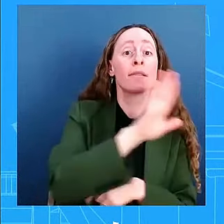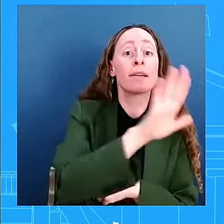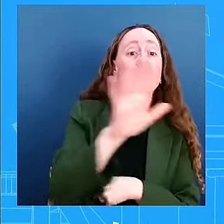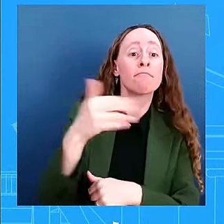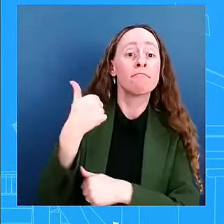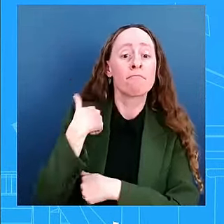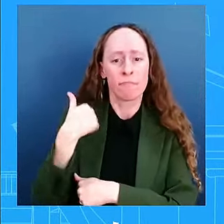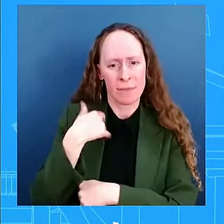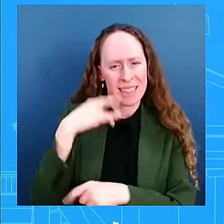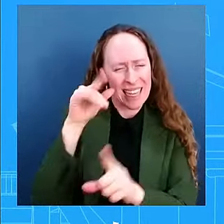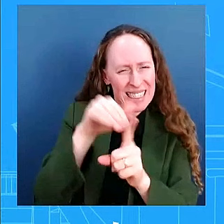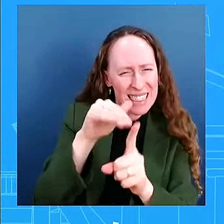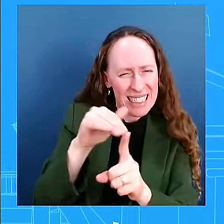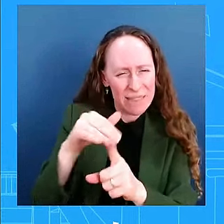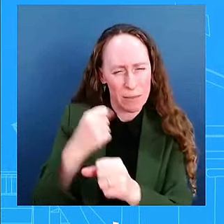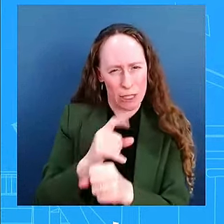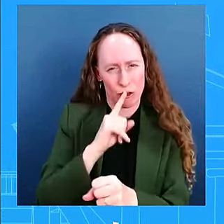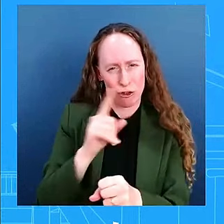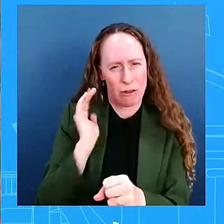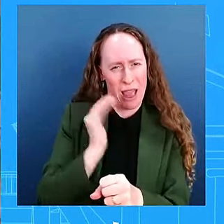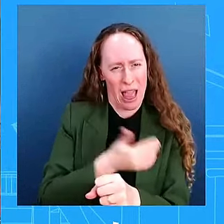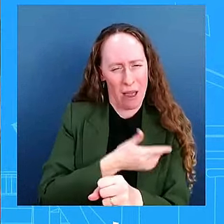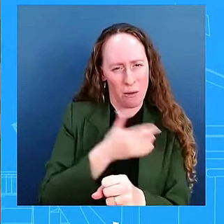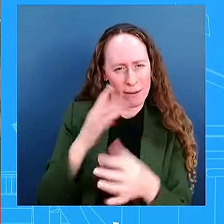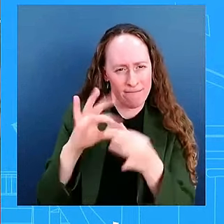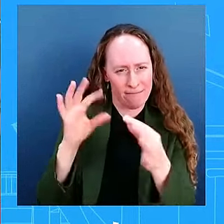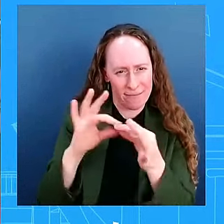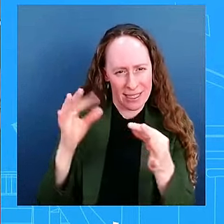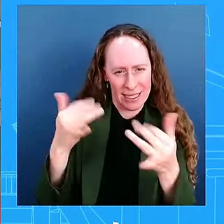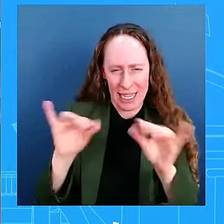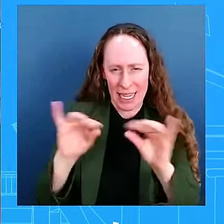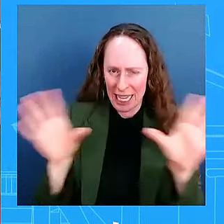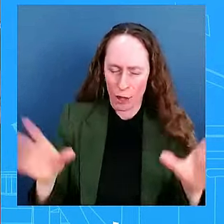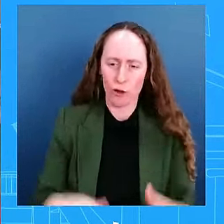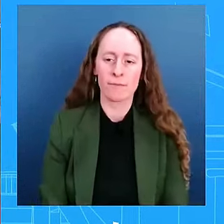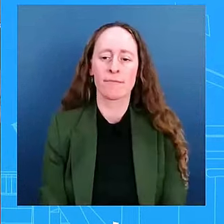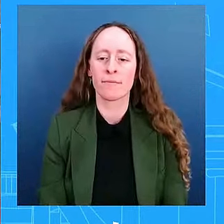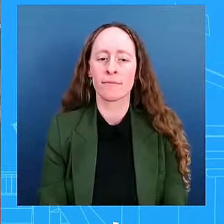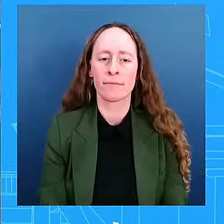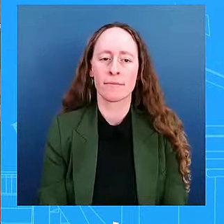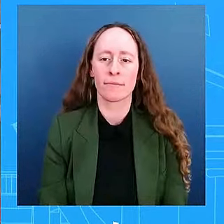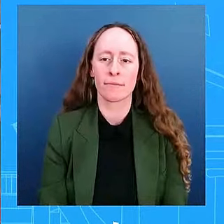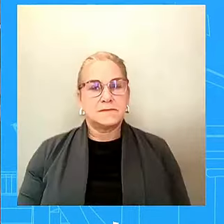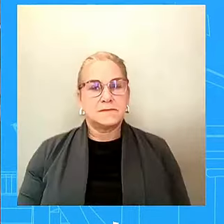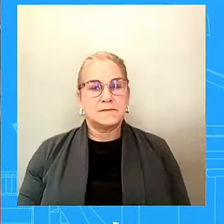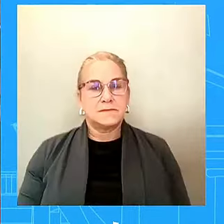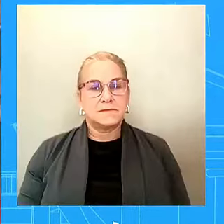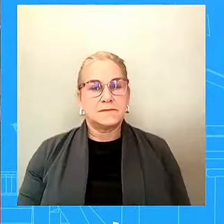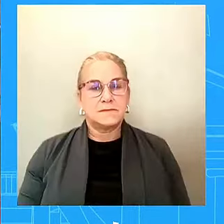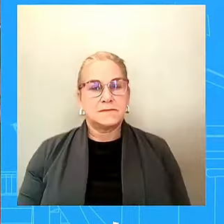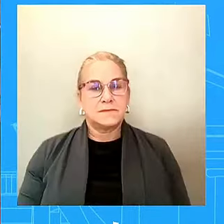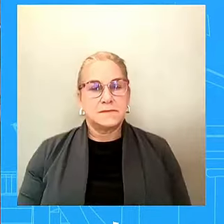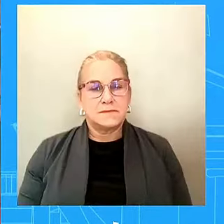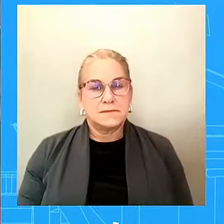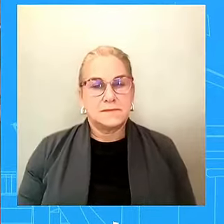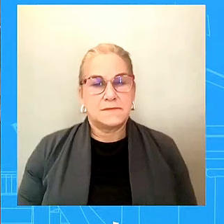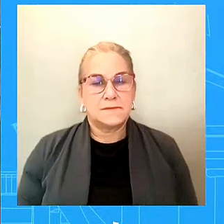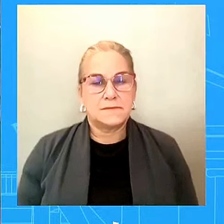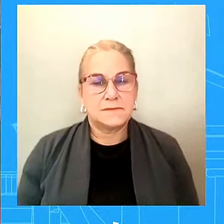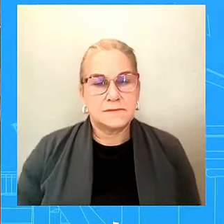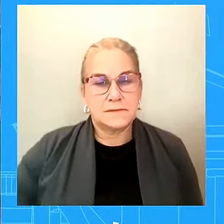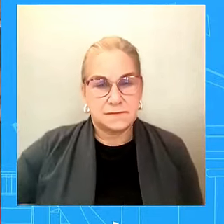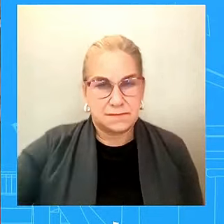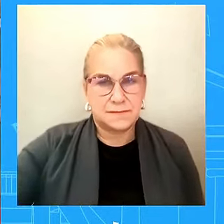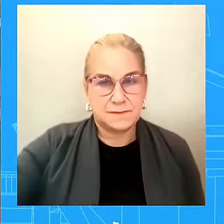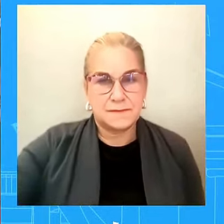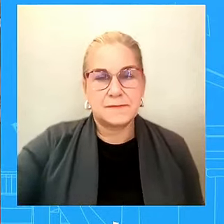to have those diplomatic discussions with Israelis. And in the White House's view, how did the yesterday's strikes, you know, what category do they fall into acceptable or?